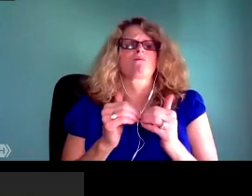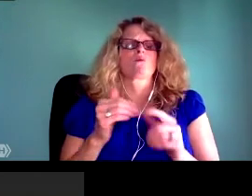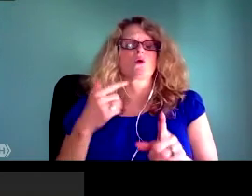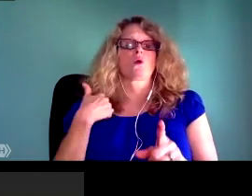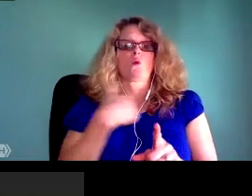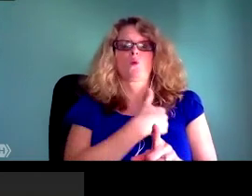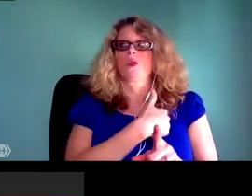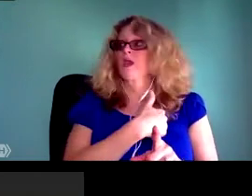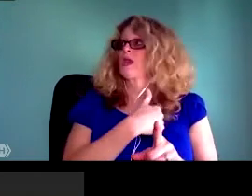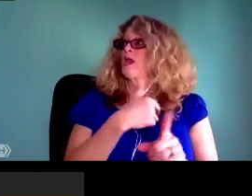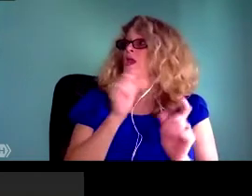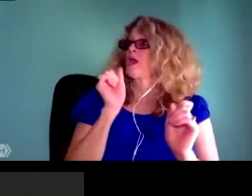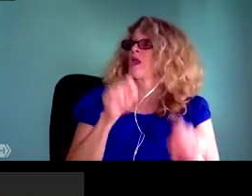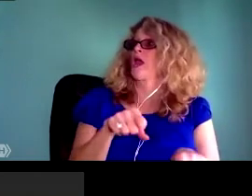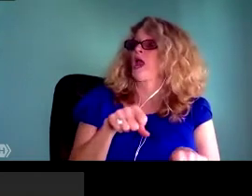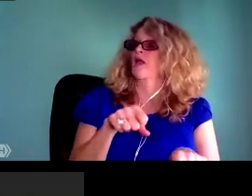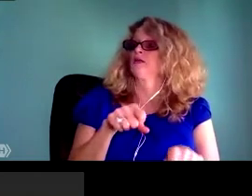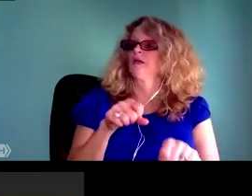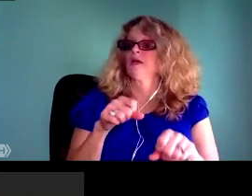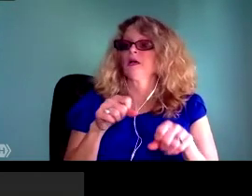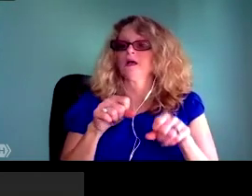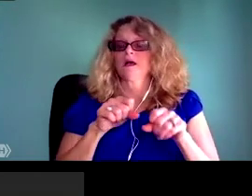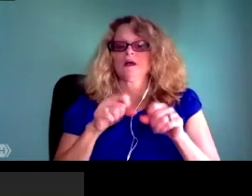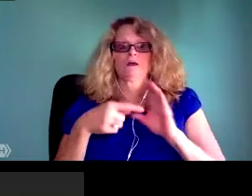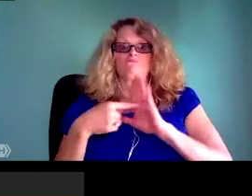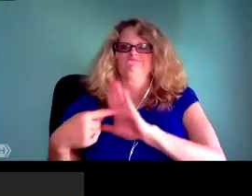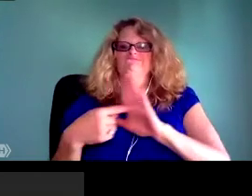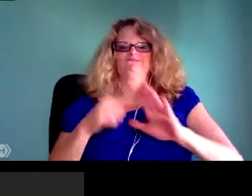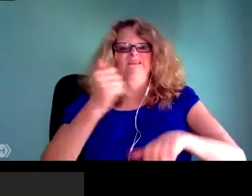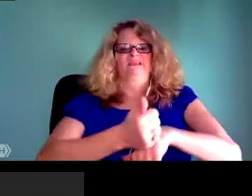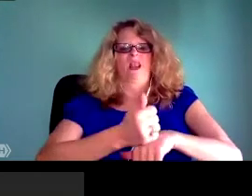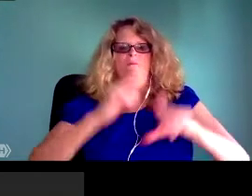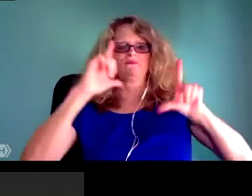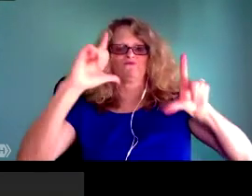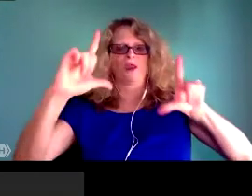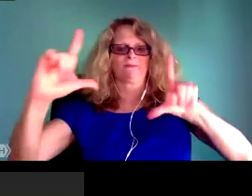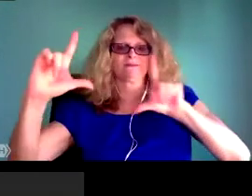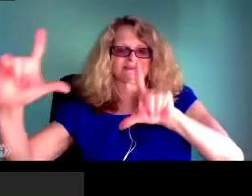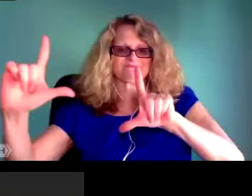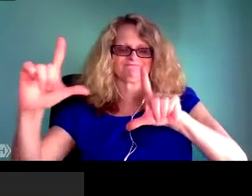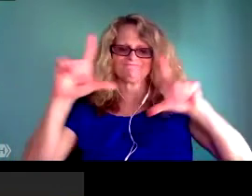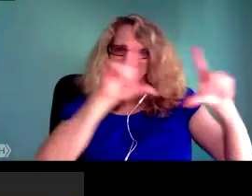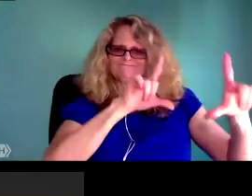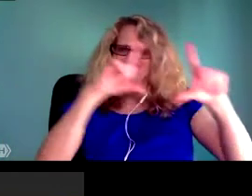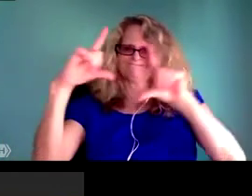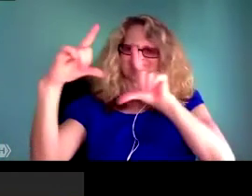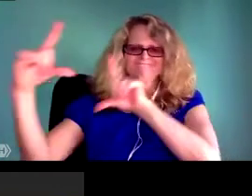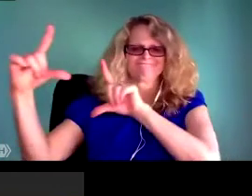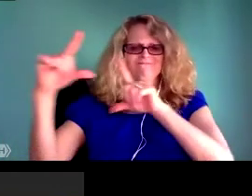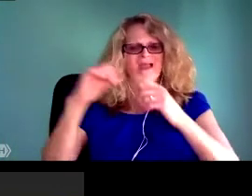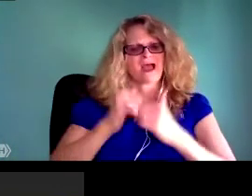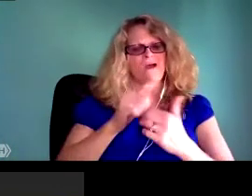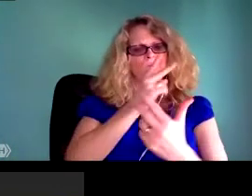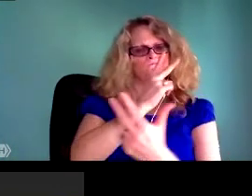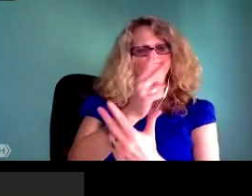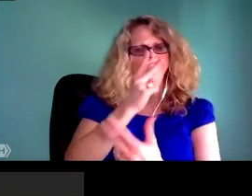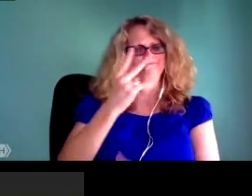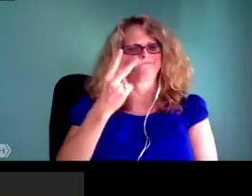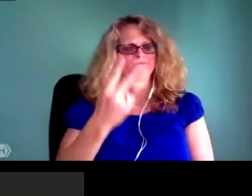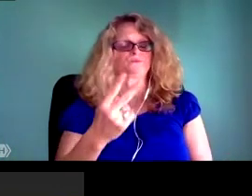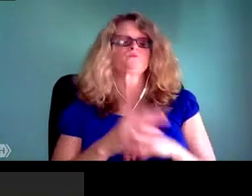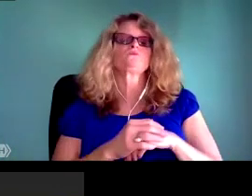strongly recommend the Critical Race and Digital Studies Syllabus. Those of us who are on the screen here